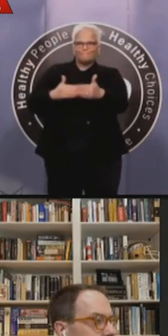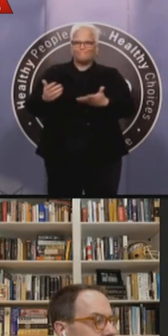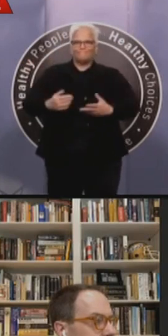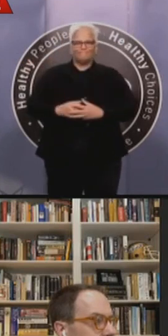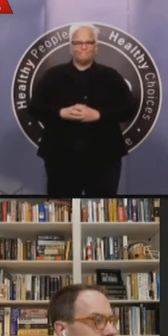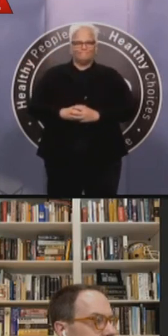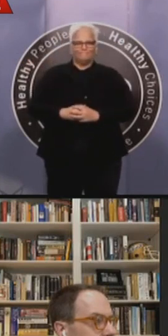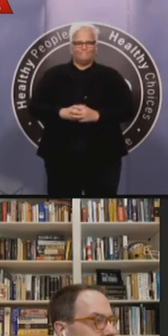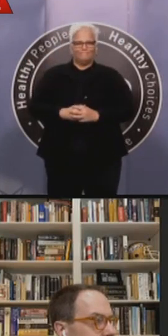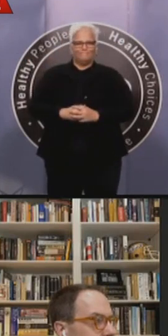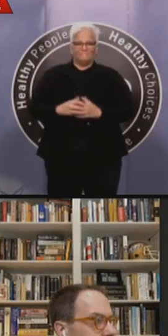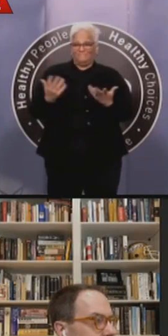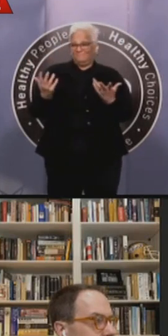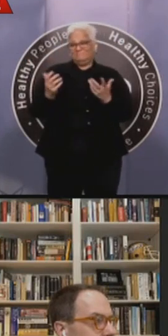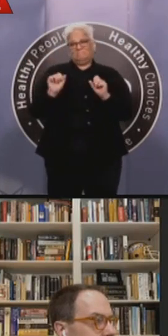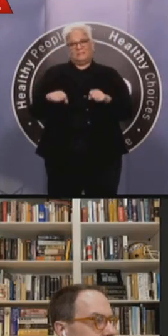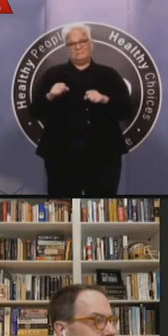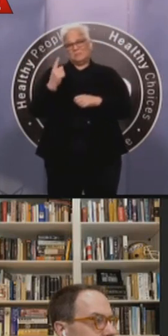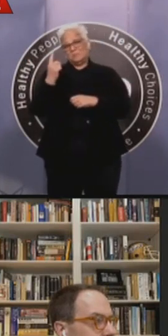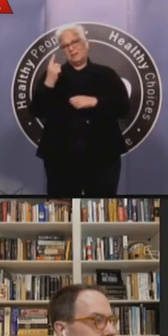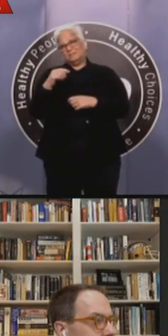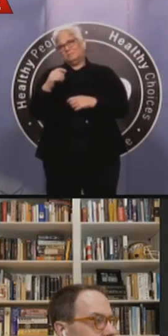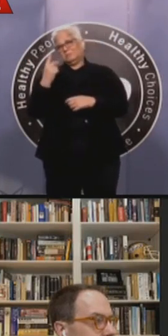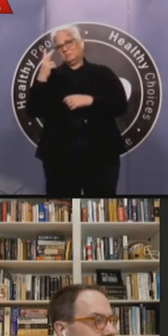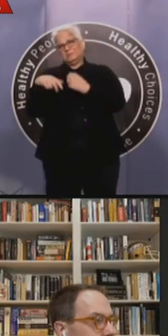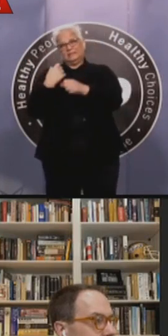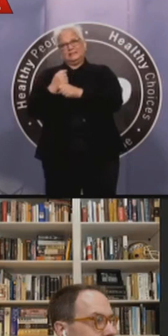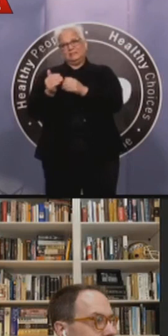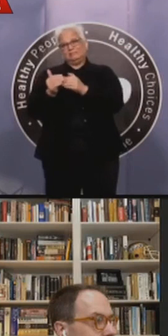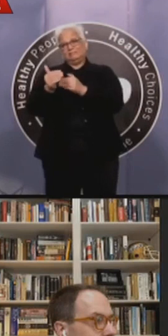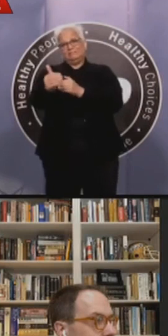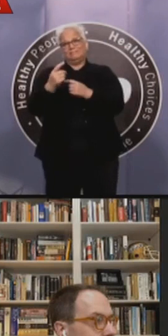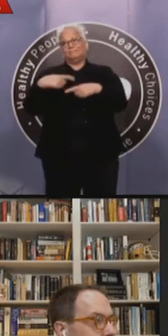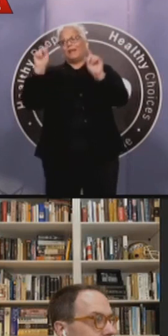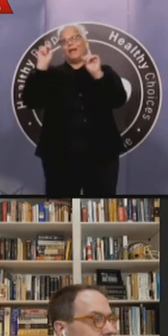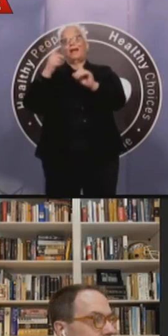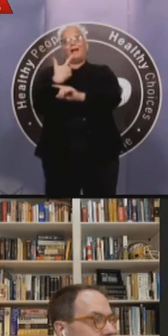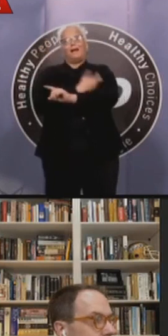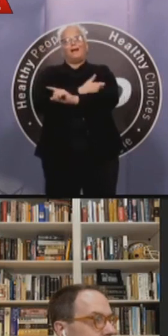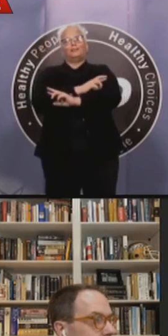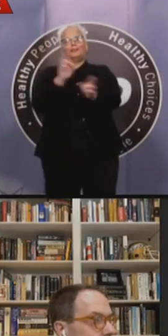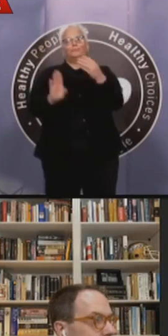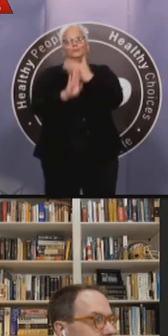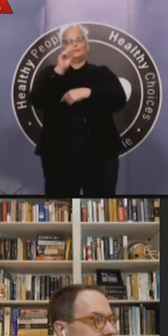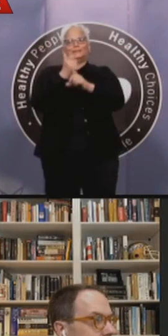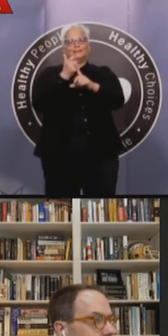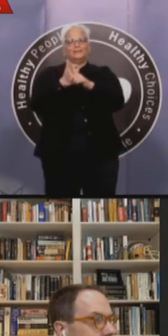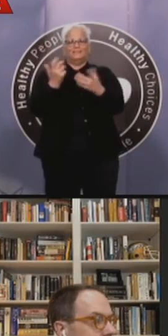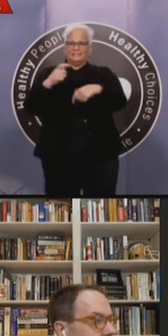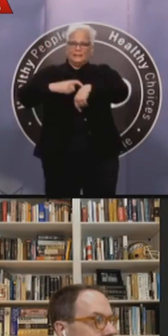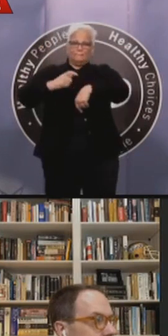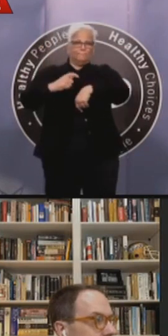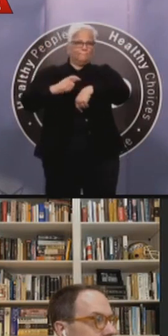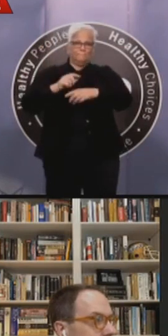vets keep telling us. And, um, we're actually trying to get now assess who, who might be doing antibody testing in Tulsa and Tulsa County so that